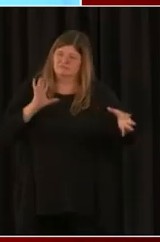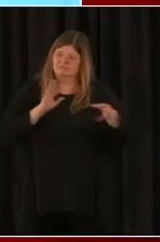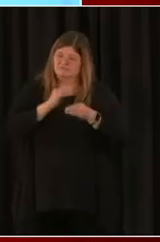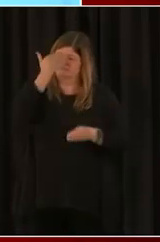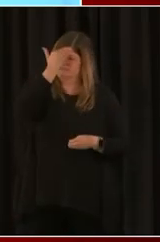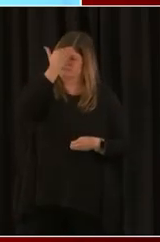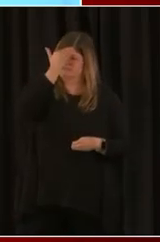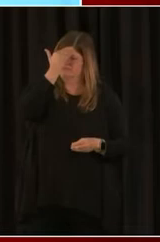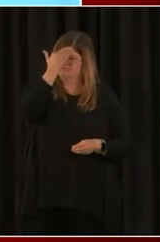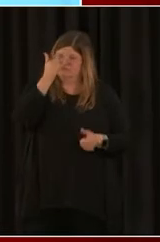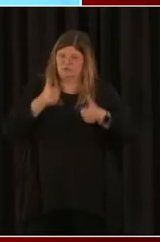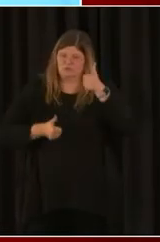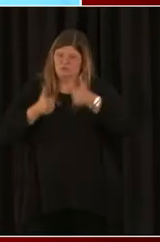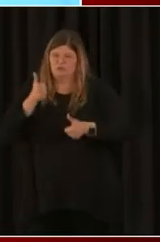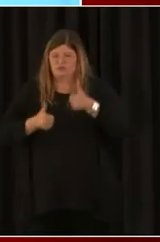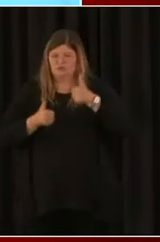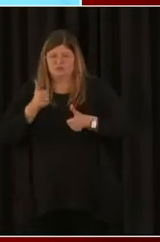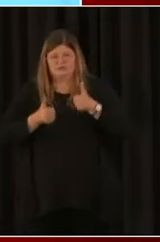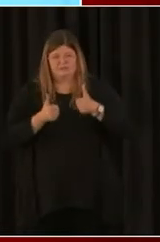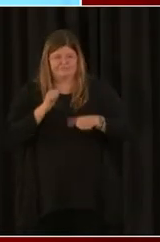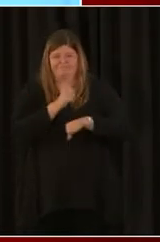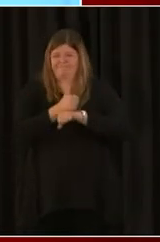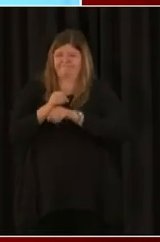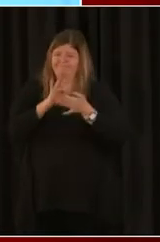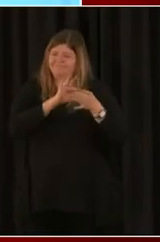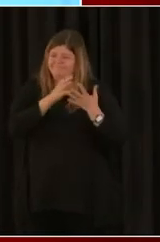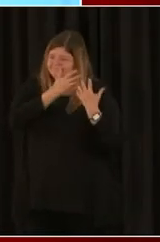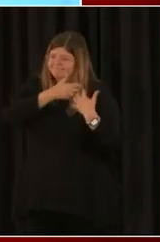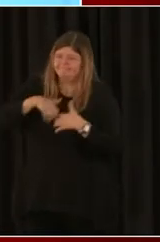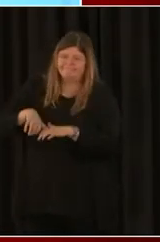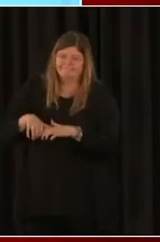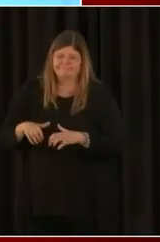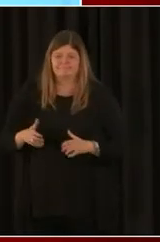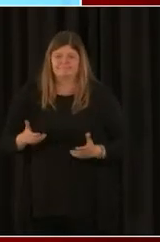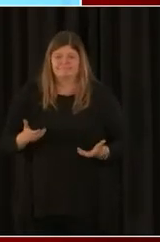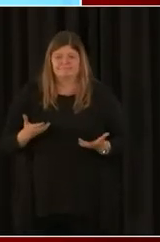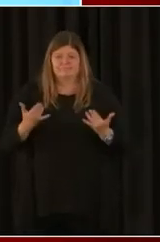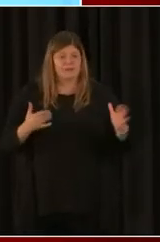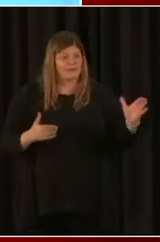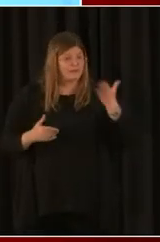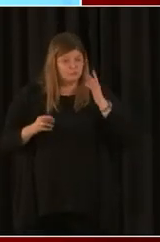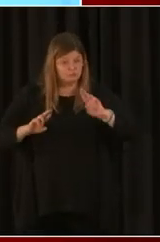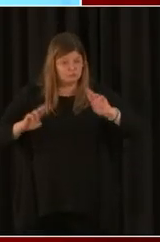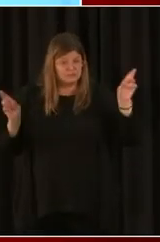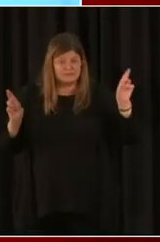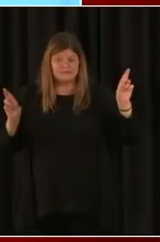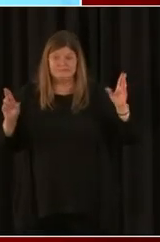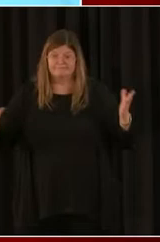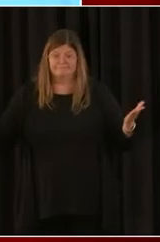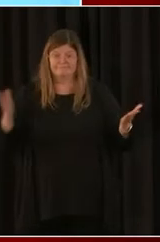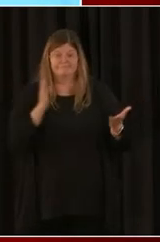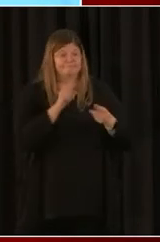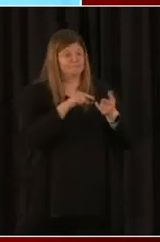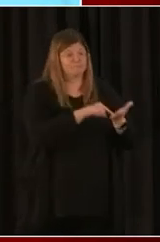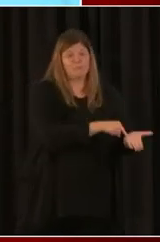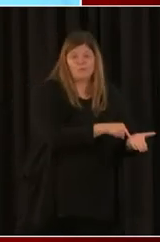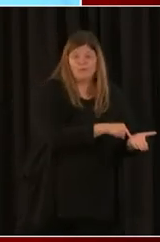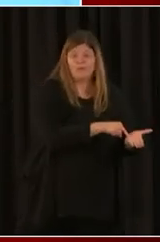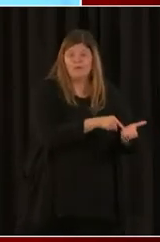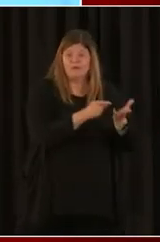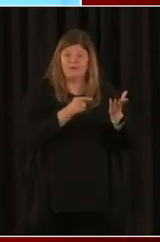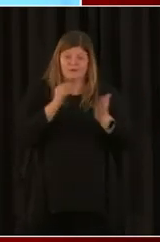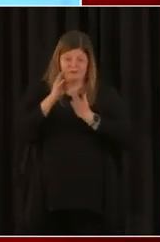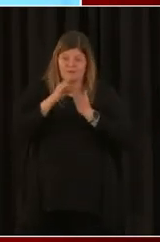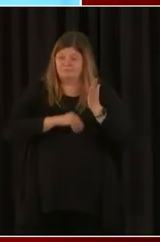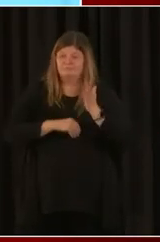place now. So once everything unrolls, you can literally have that relationship and release those documents to really get you in line and